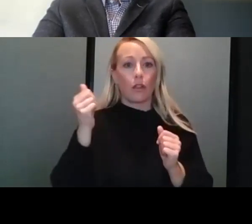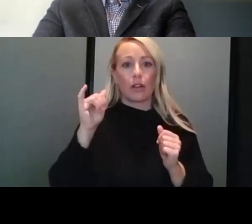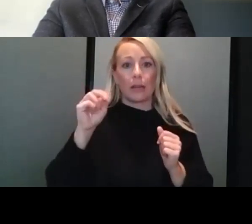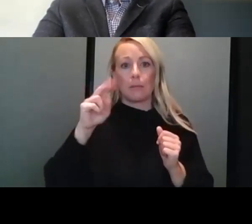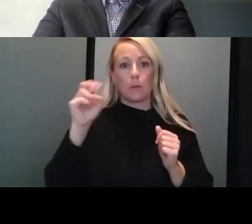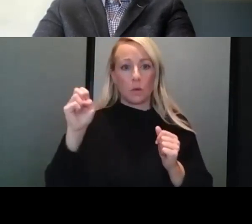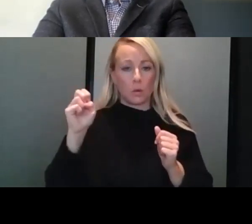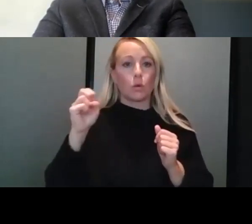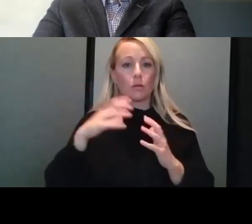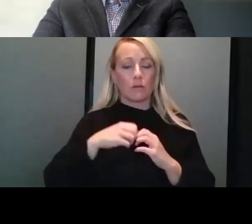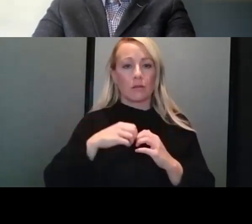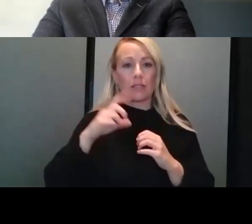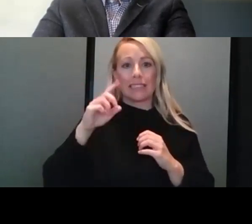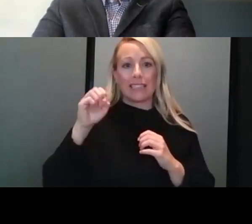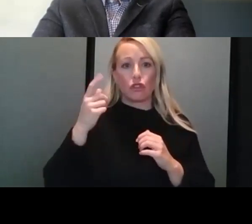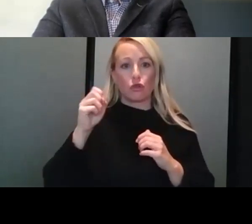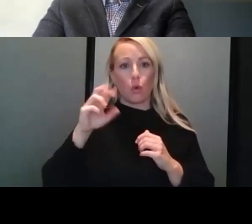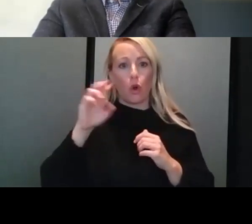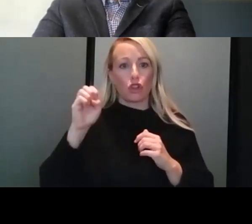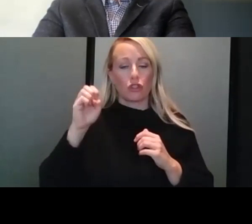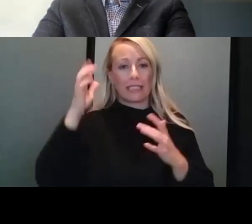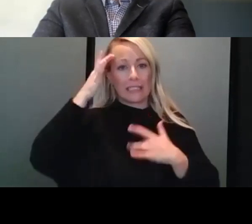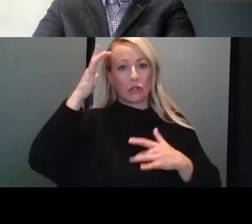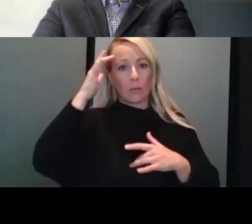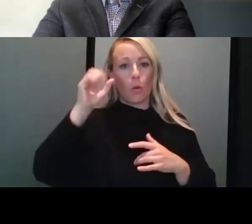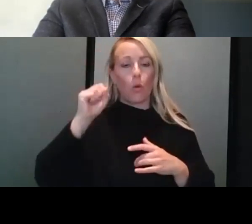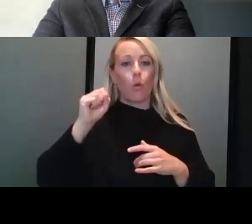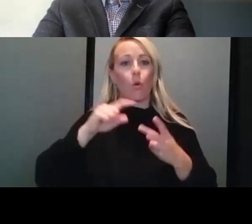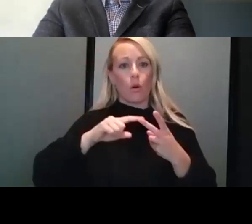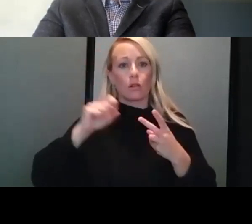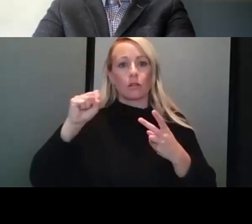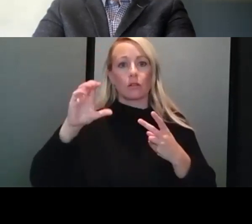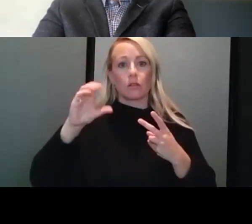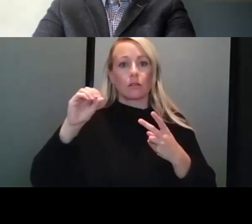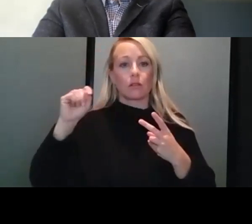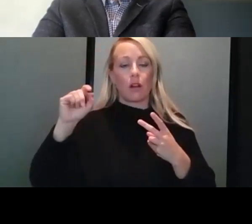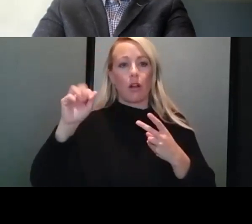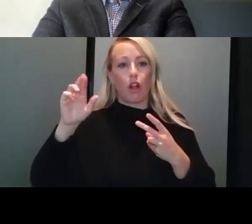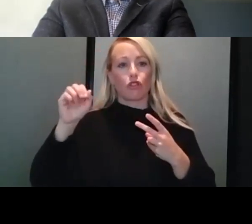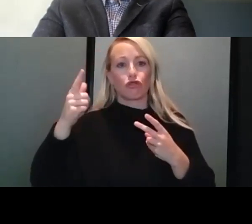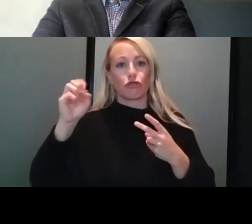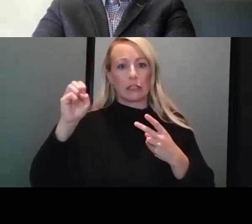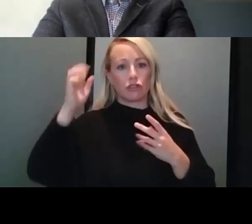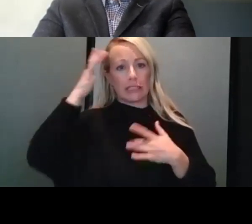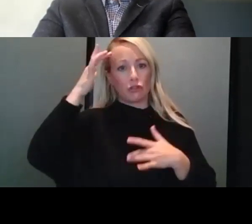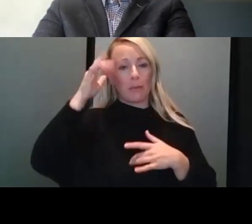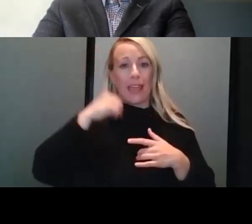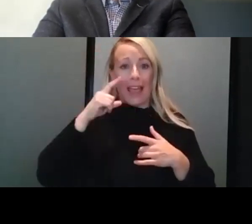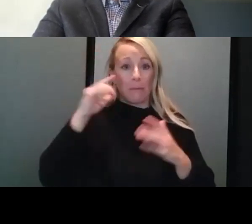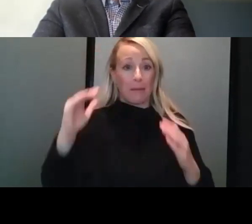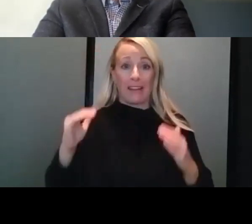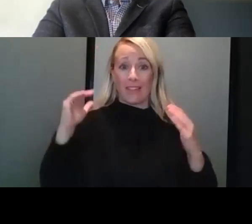as DeGeorge syndrome or Wiscott-Aldrich syndrome. They may have an advanced or